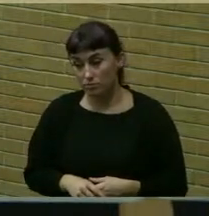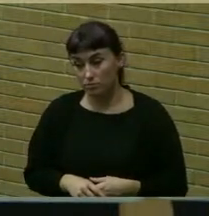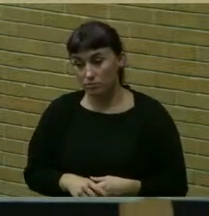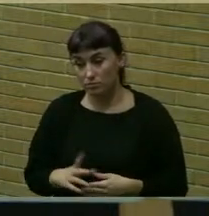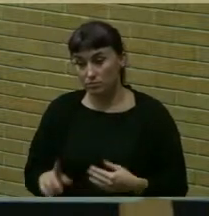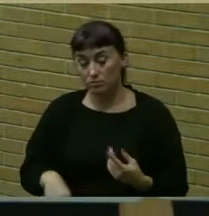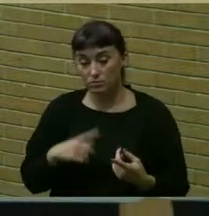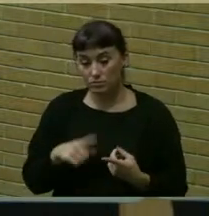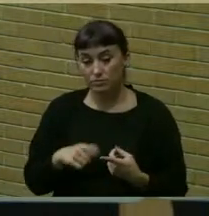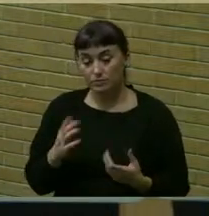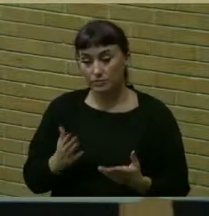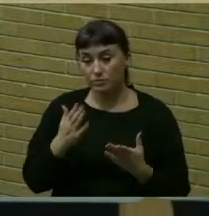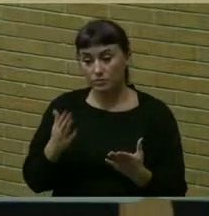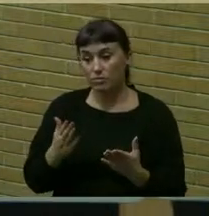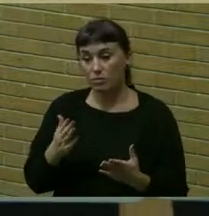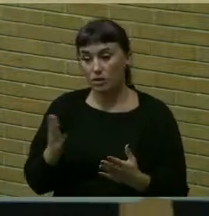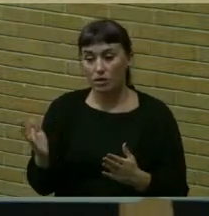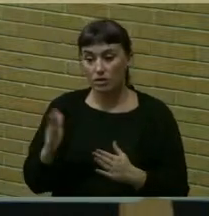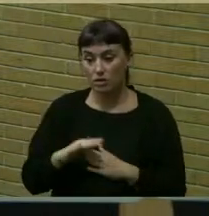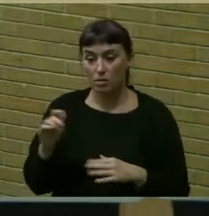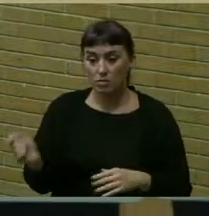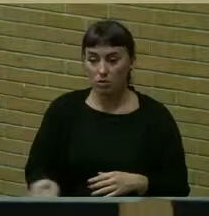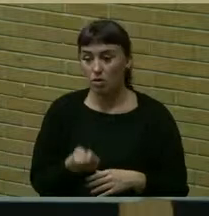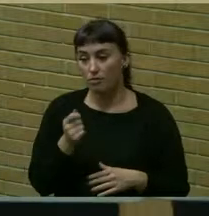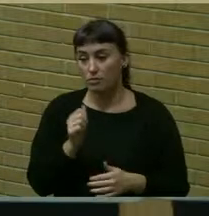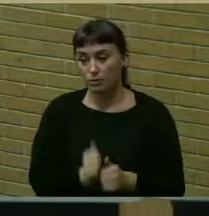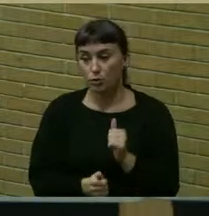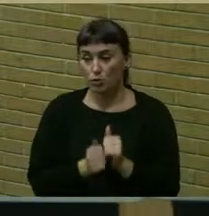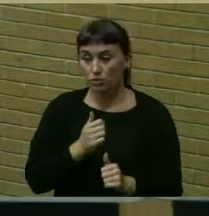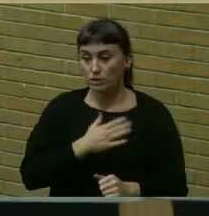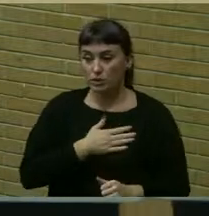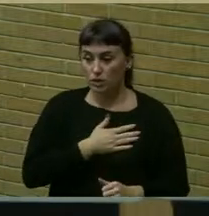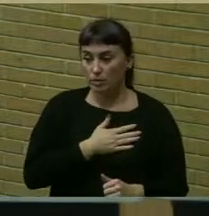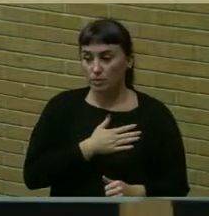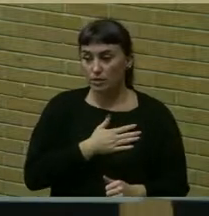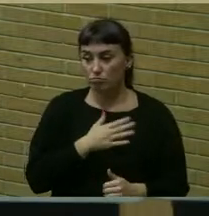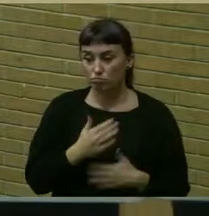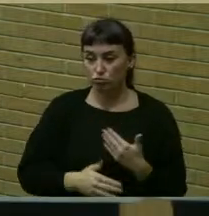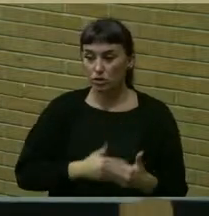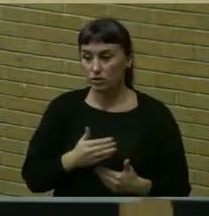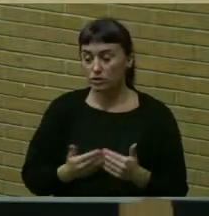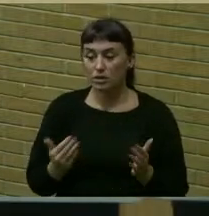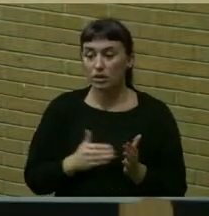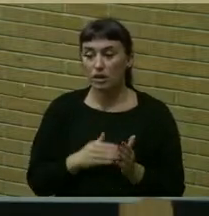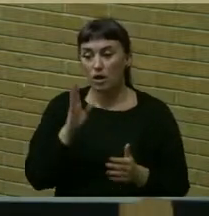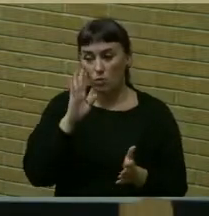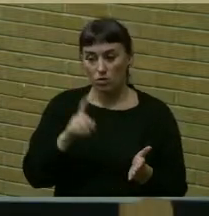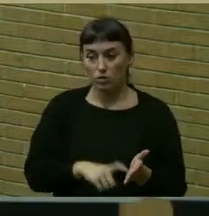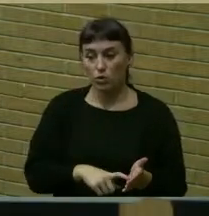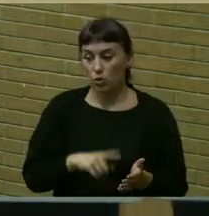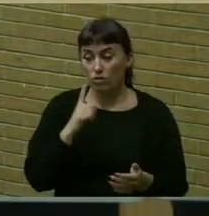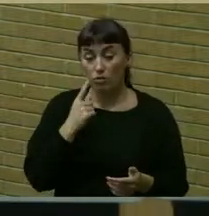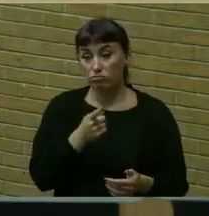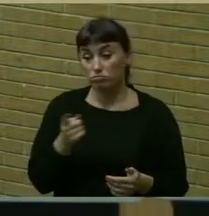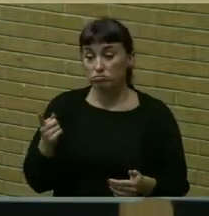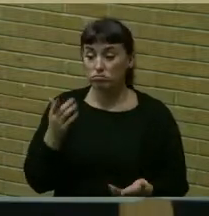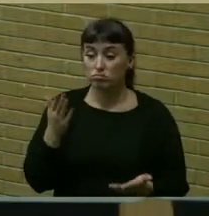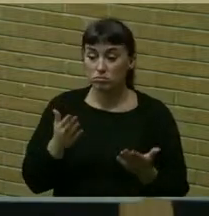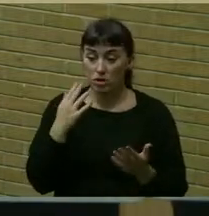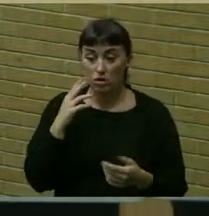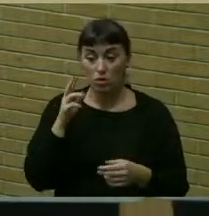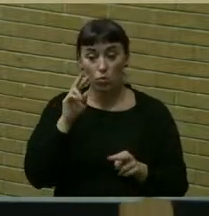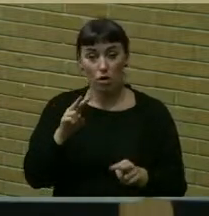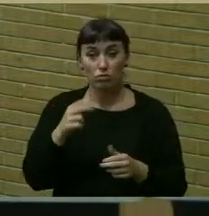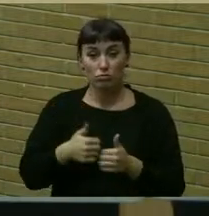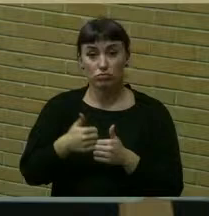the proposed top golf sports entertainment process and again i'll note for those of you that may be watching